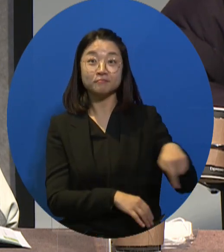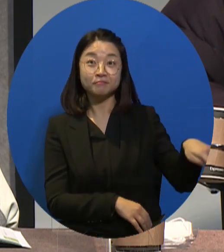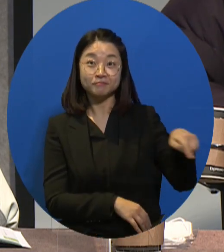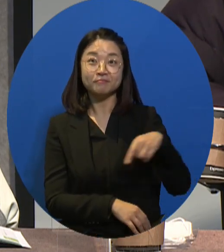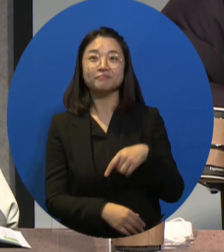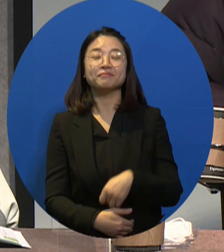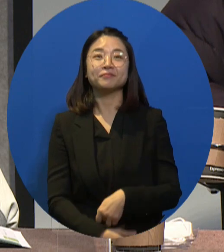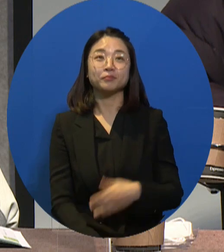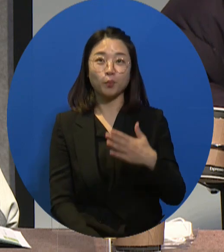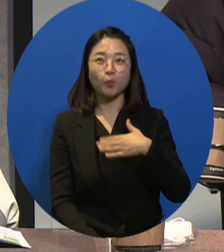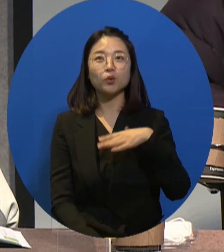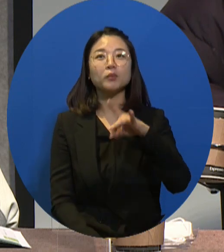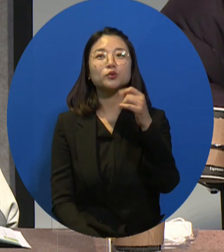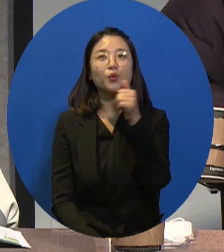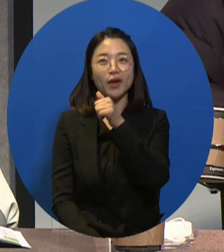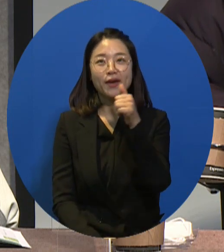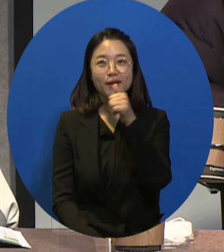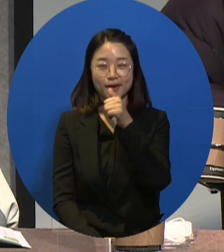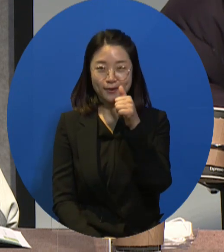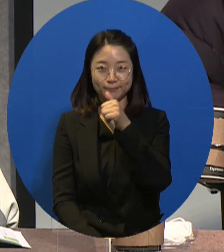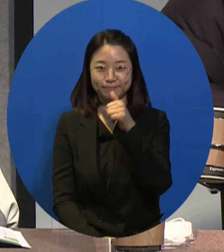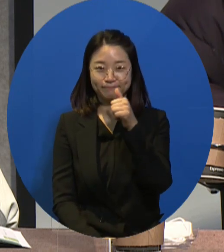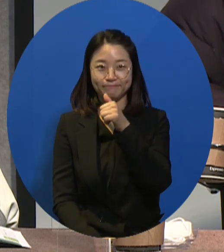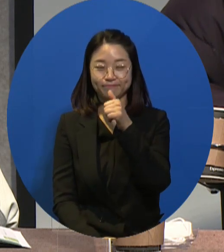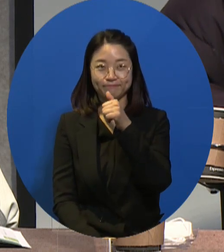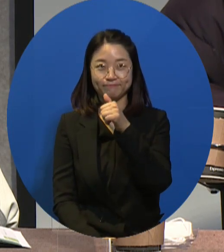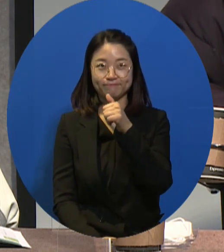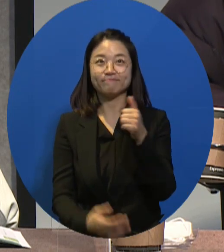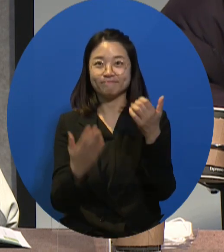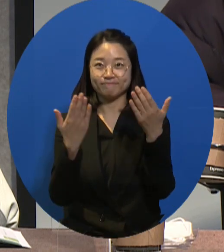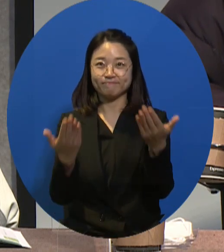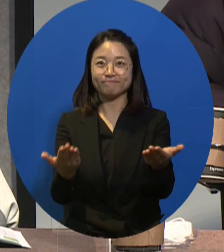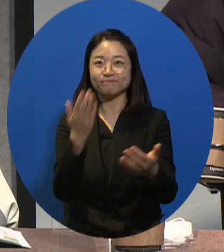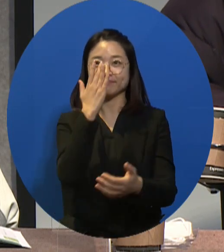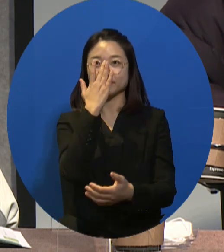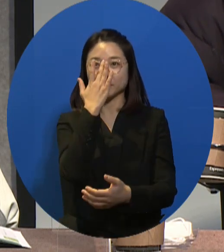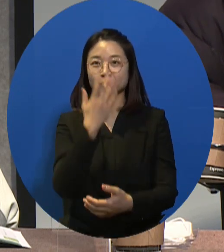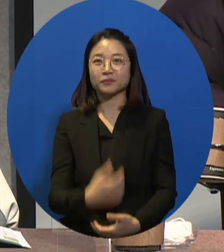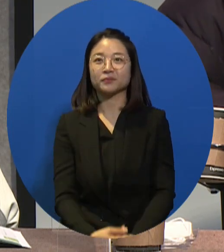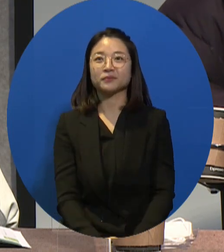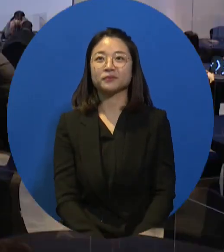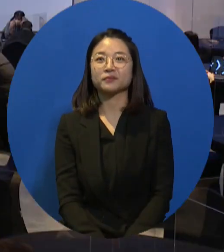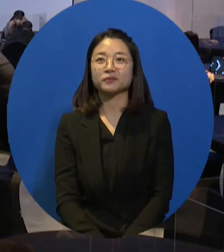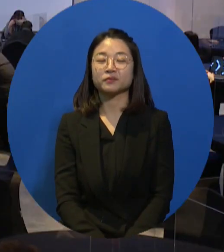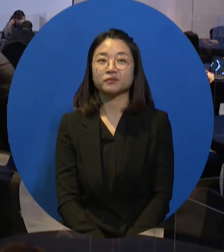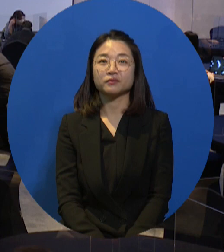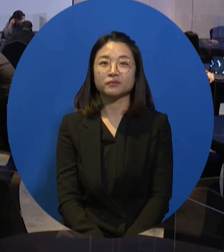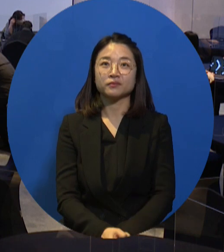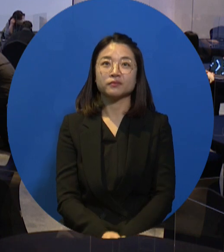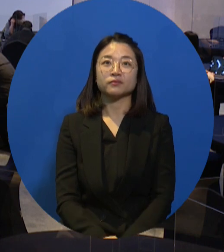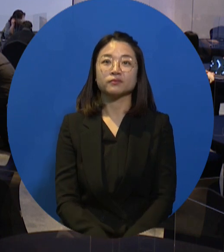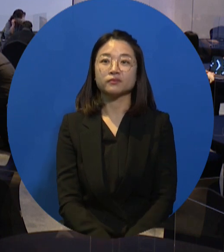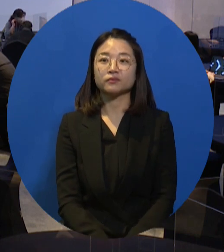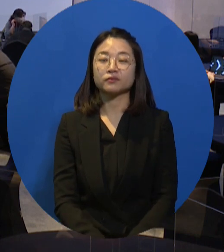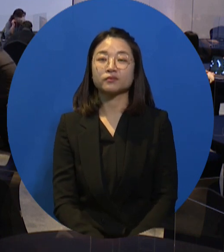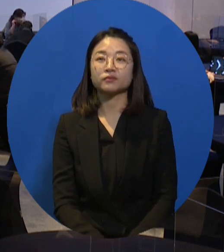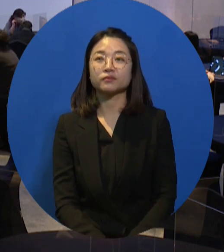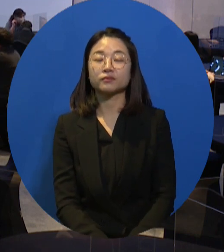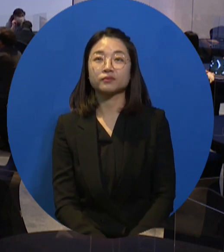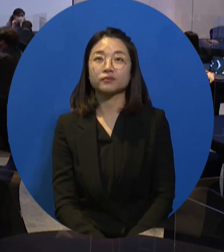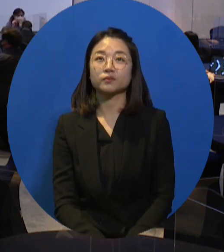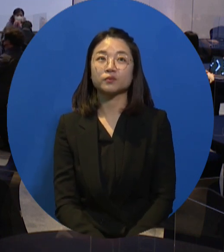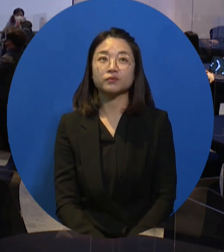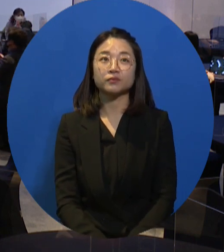why we have decided to title this session with this name. We would like to hear a brief introduction of all of the participants and